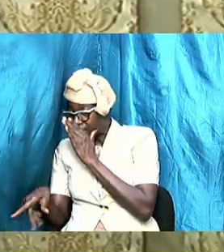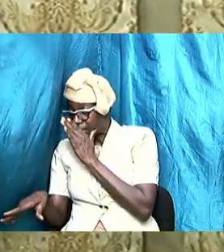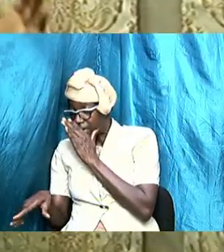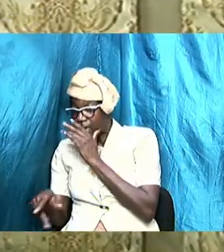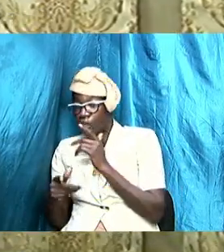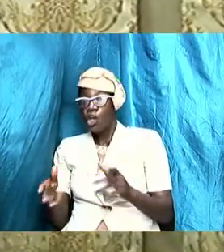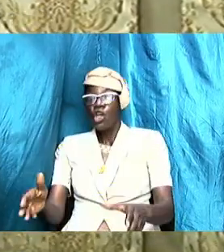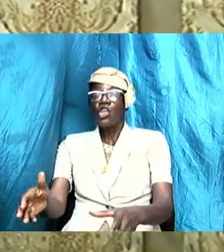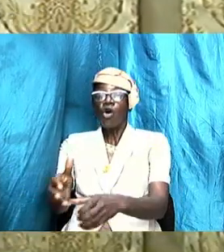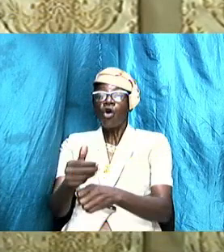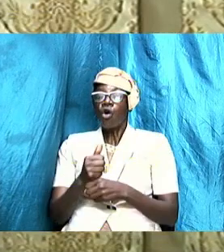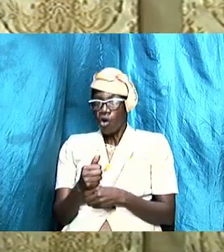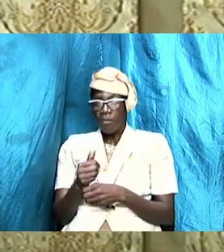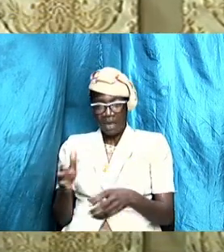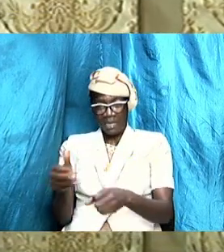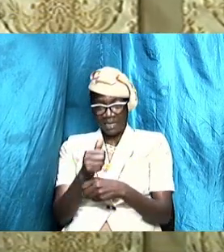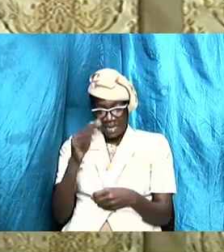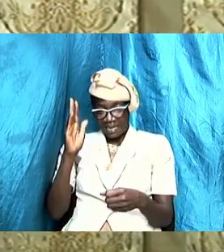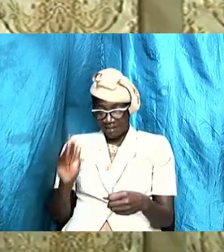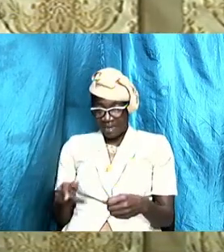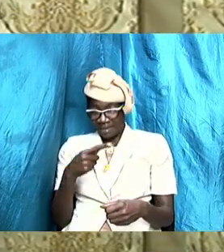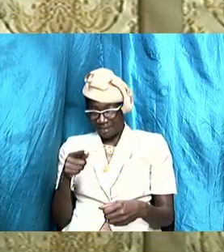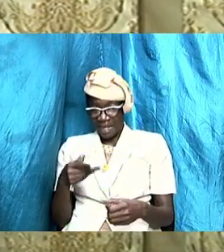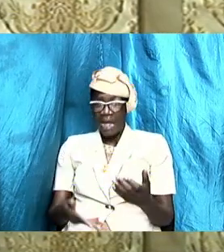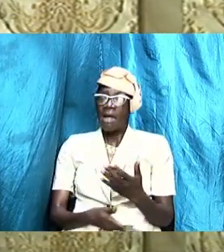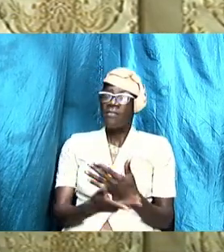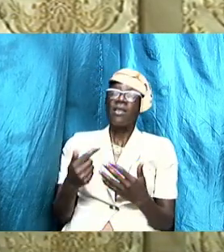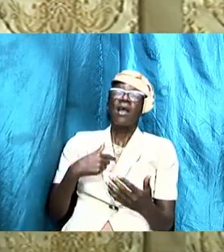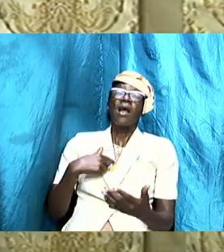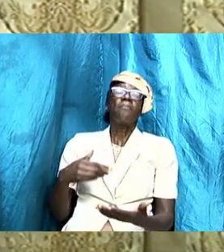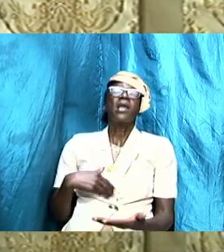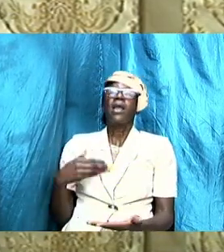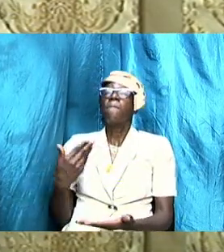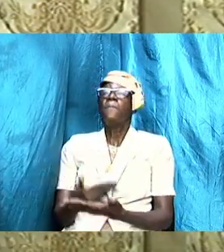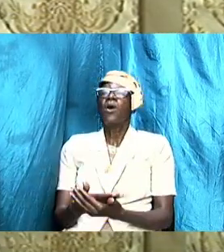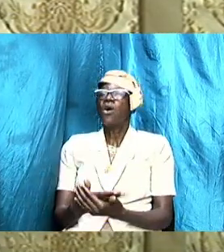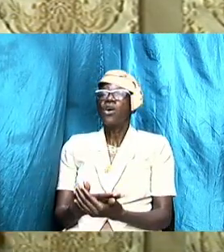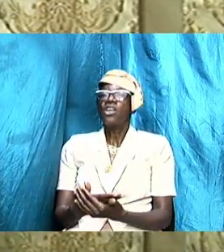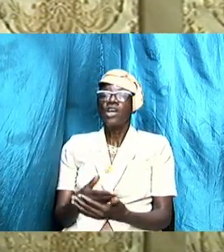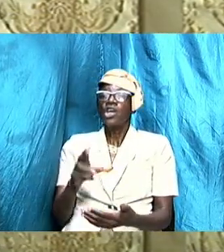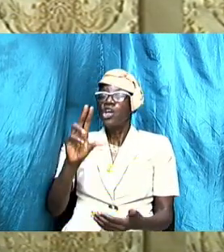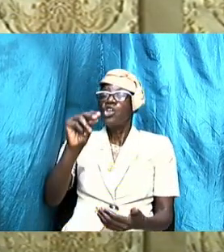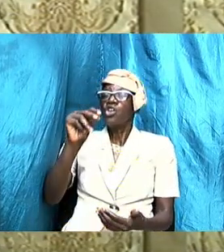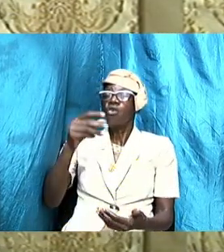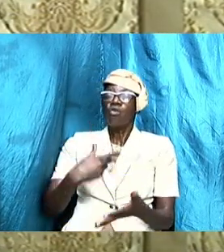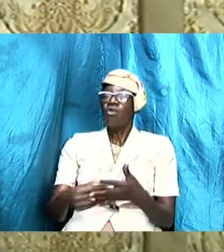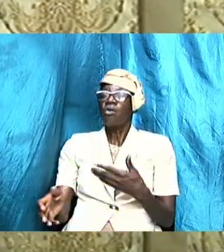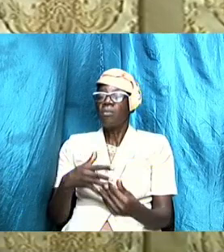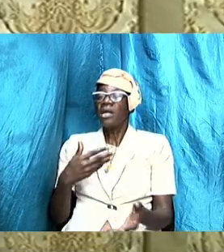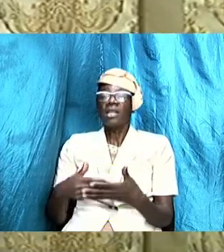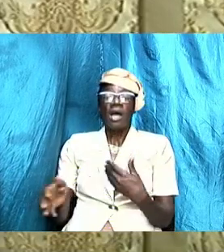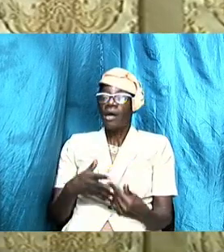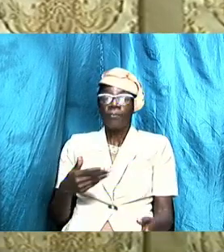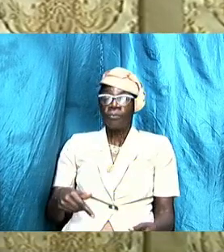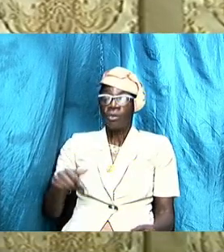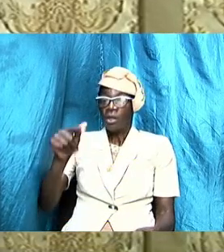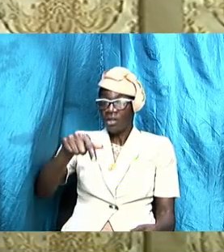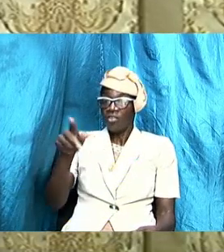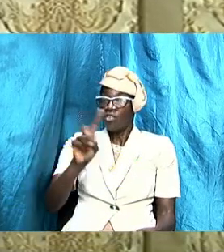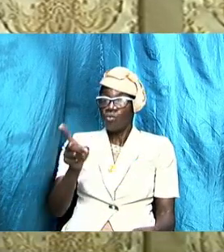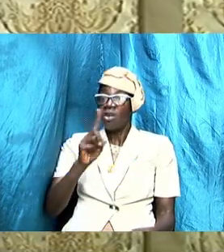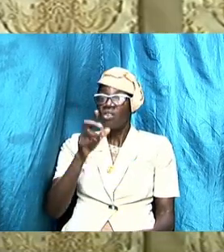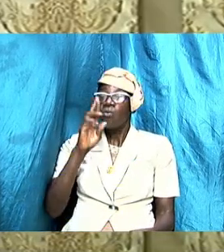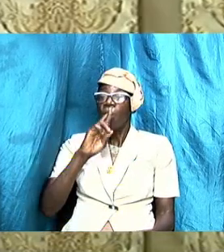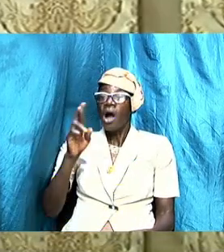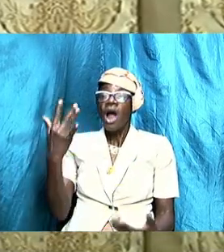have no taking side but it is there so born and come from it doesn't matter if you born there this is where you are now with your husband